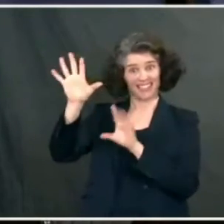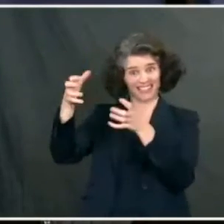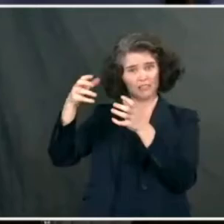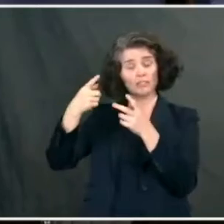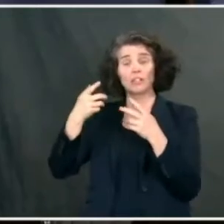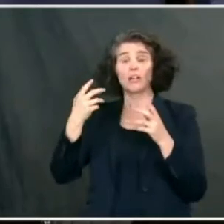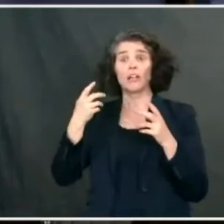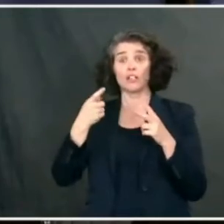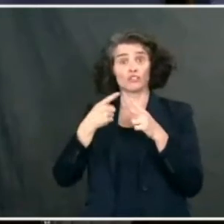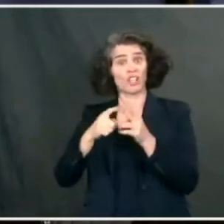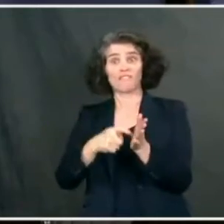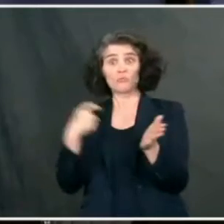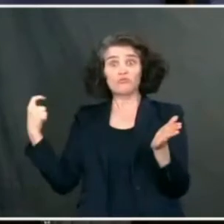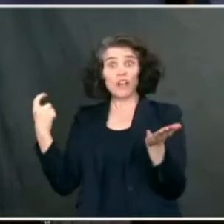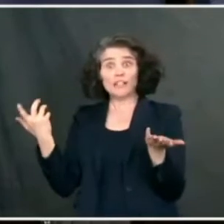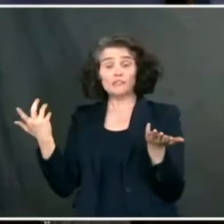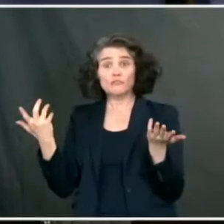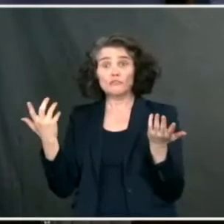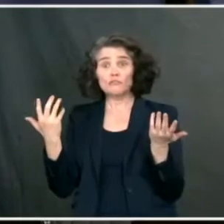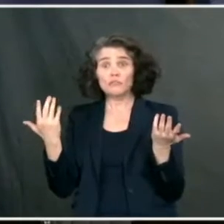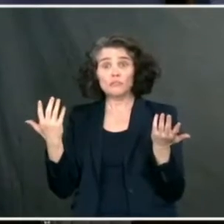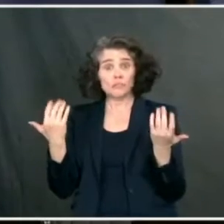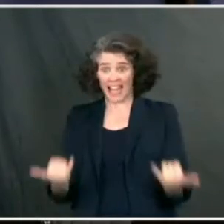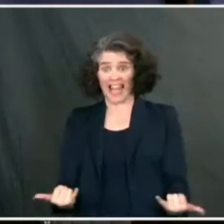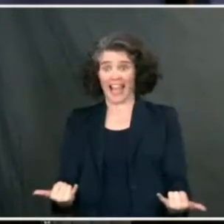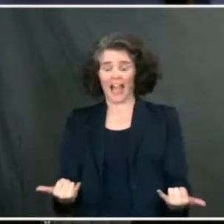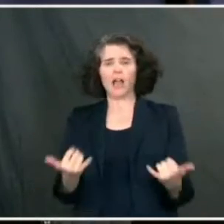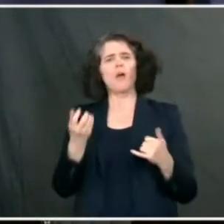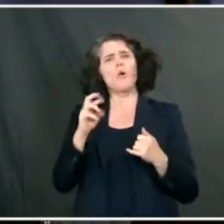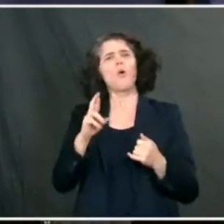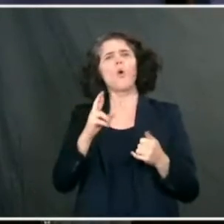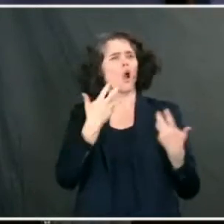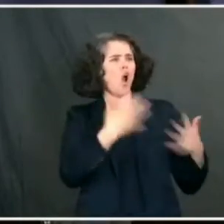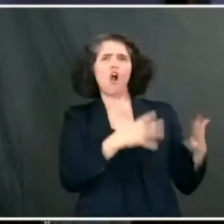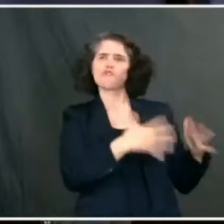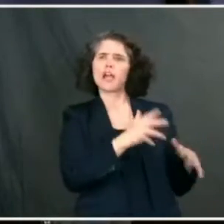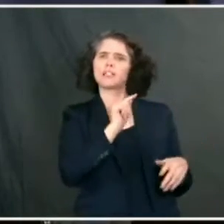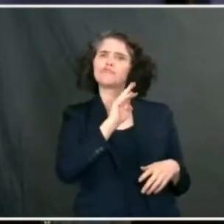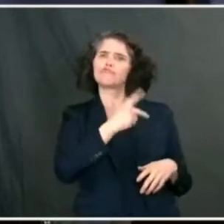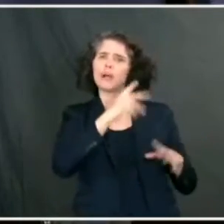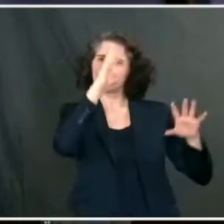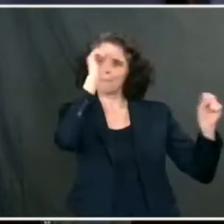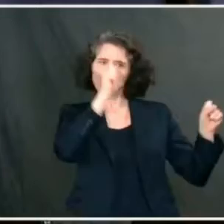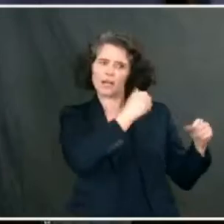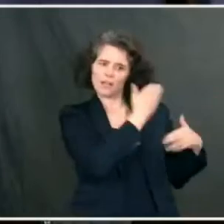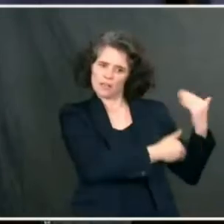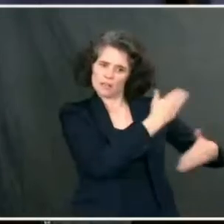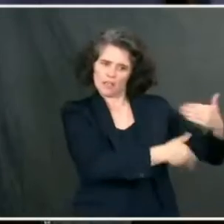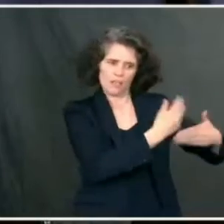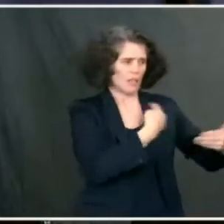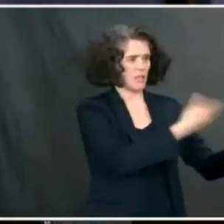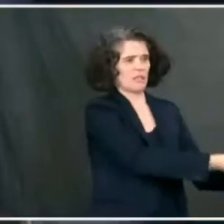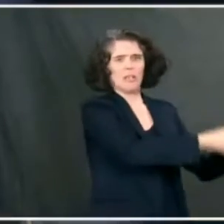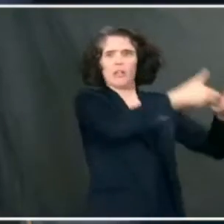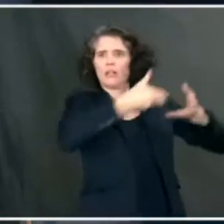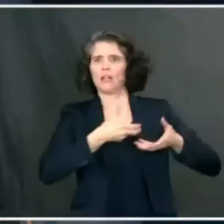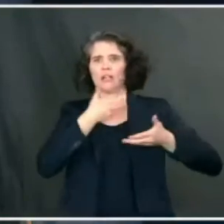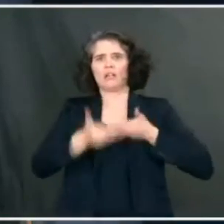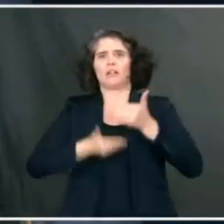scratch with the vaccine distribution effort, or are you picking up where the Trump administration left off? No, I mean,